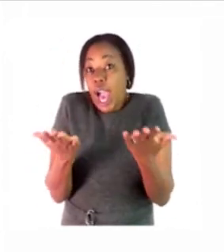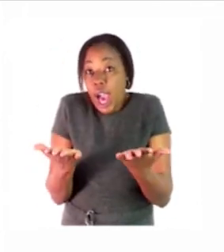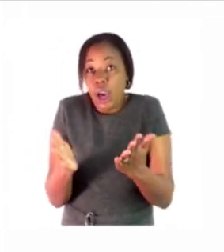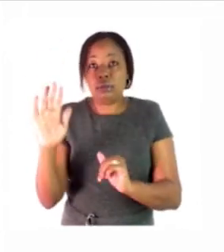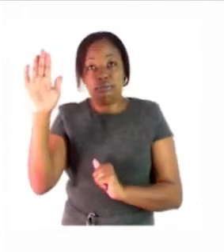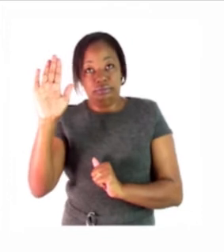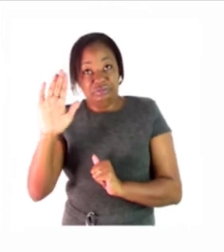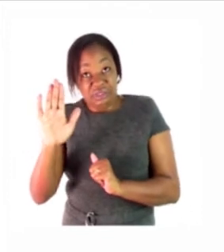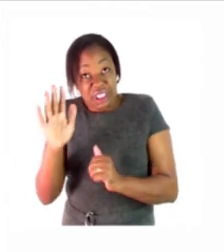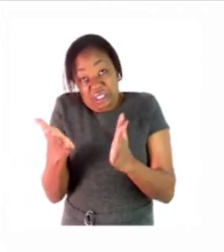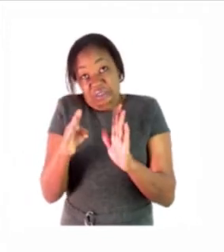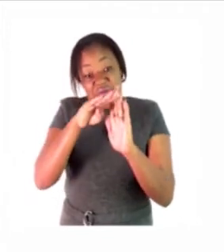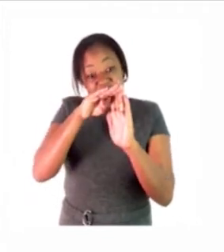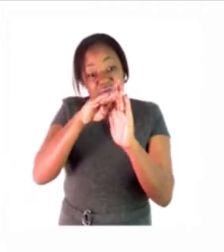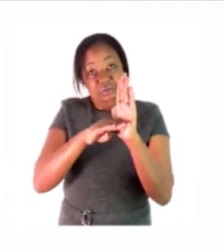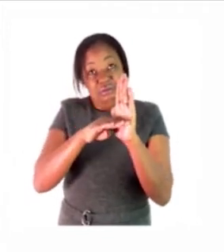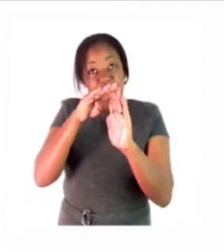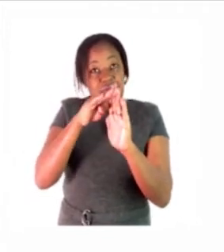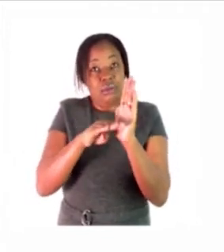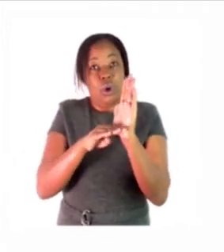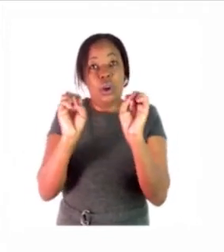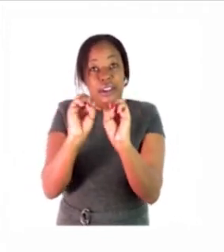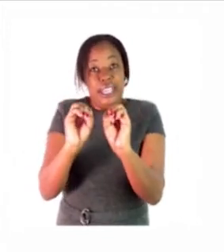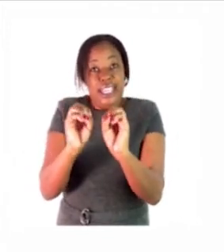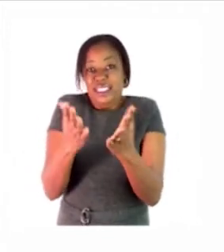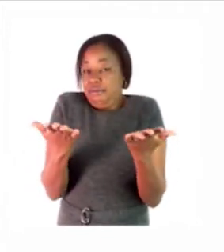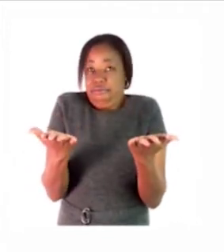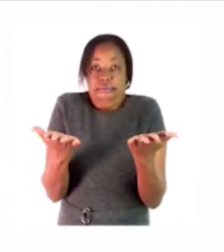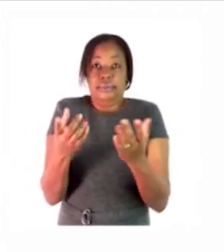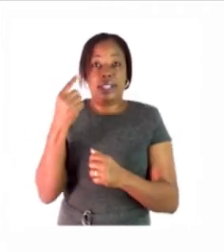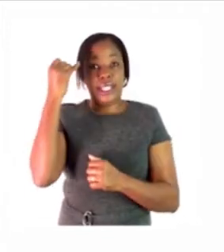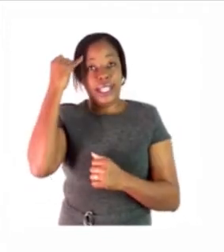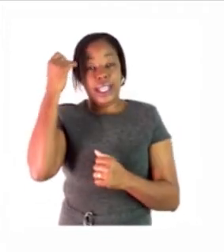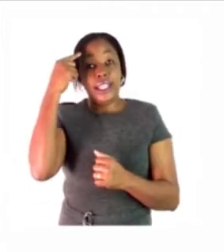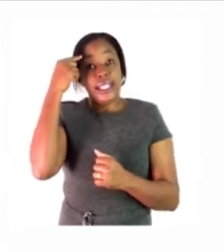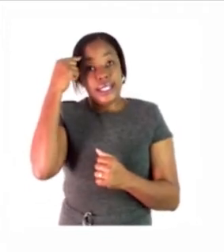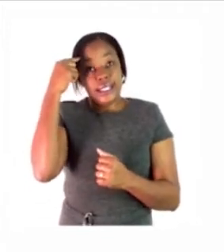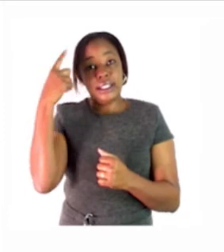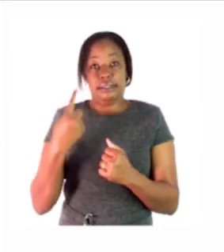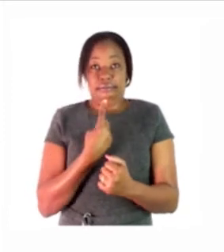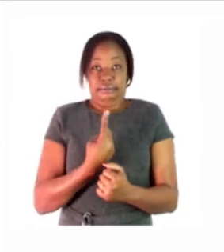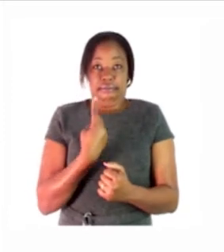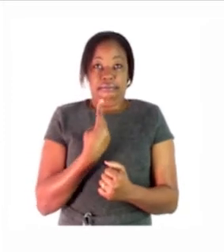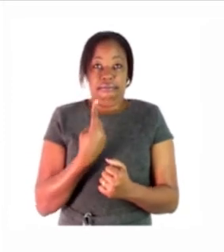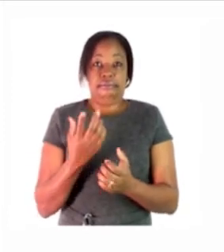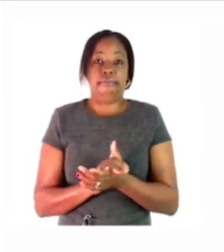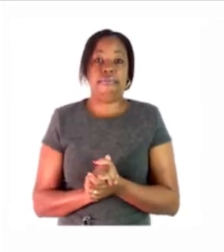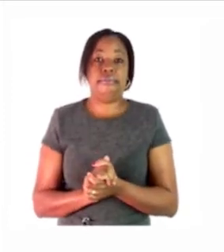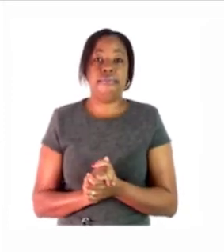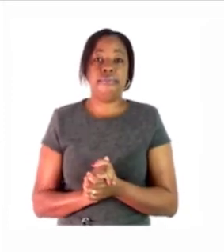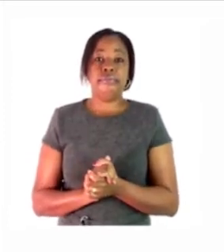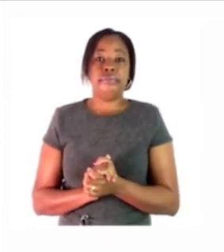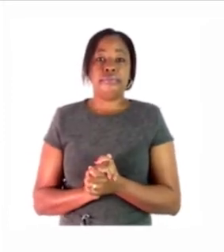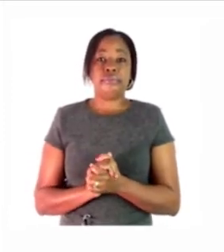of water or where the amount of liquid should end up and on the second exercise under there with the three